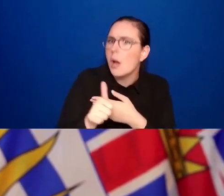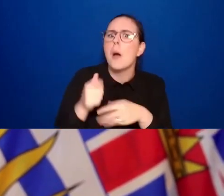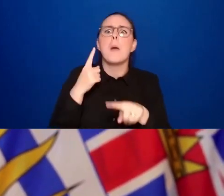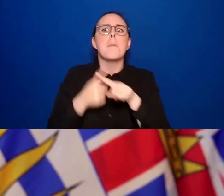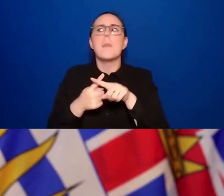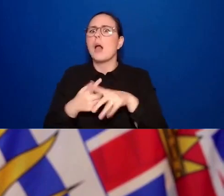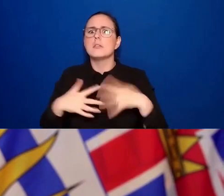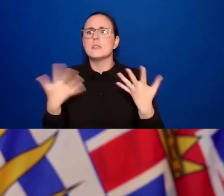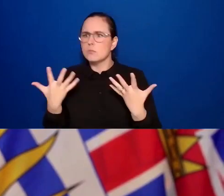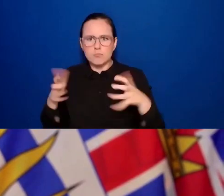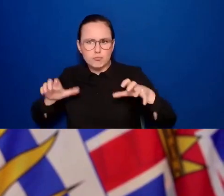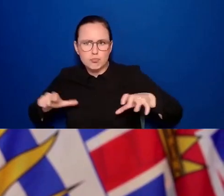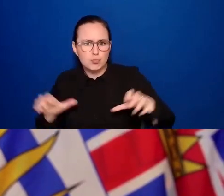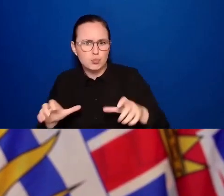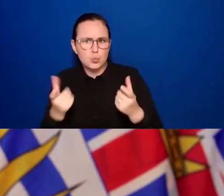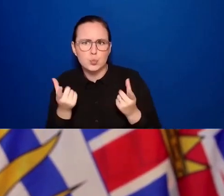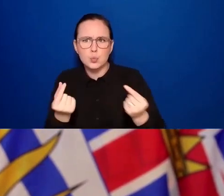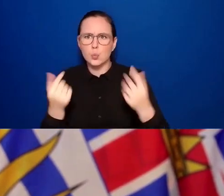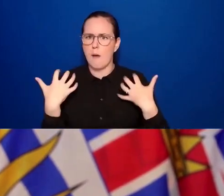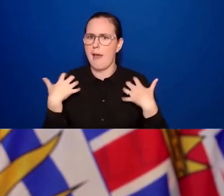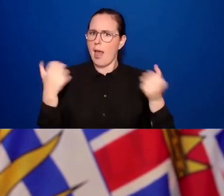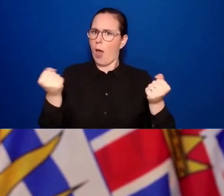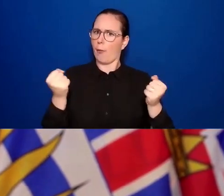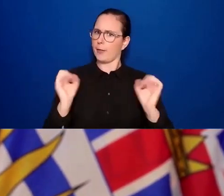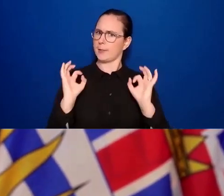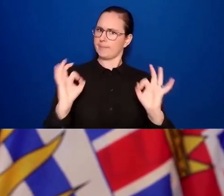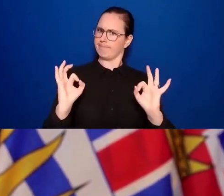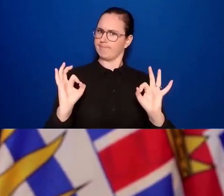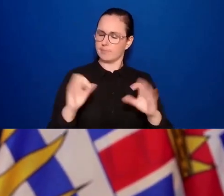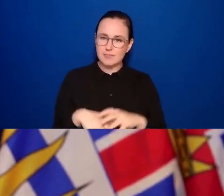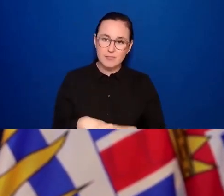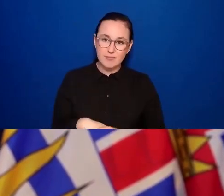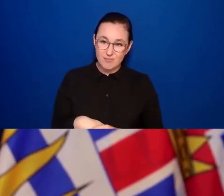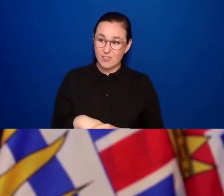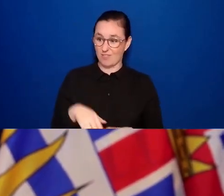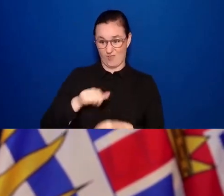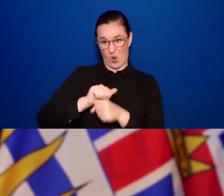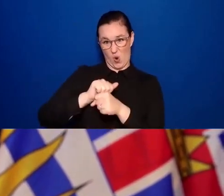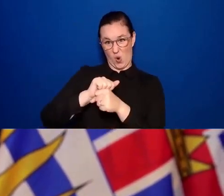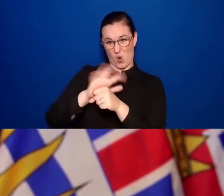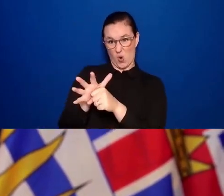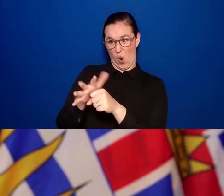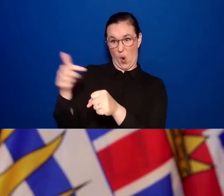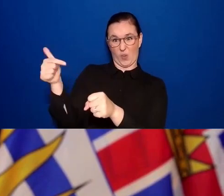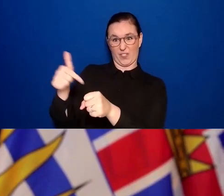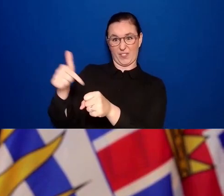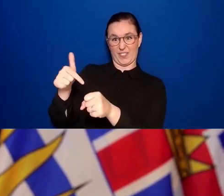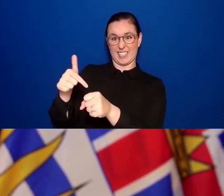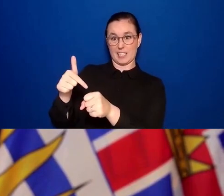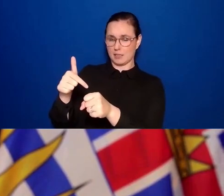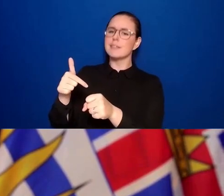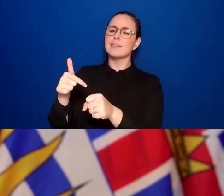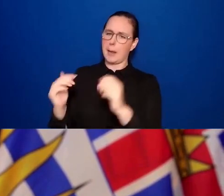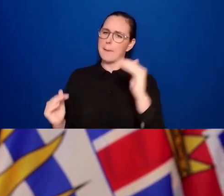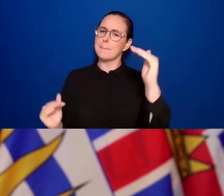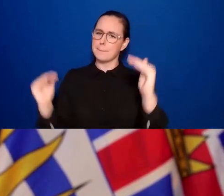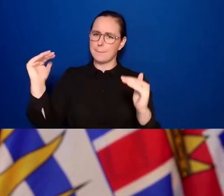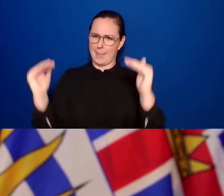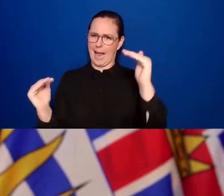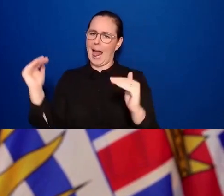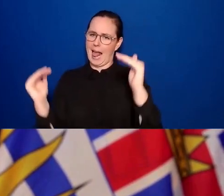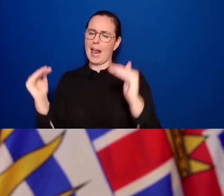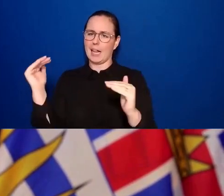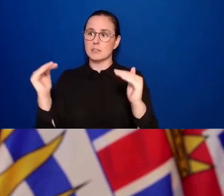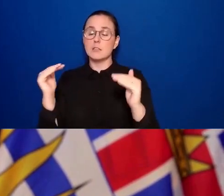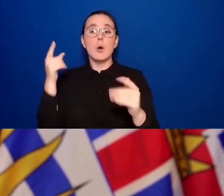When it comes to COVID-19, it's all about that balance. Our goals have always been to reduce sickness and death from